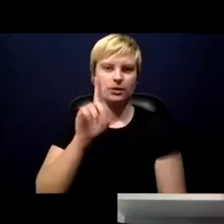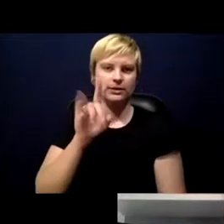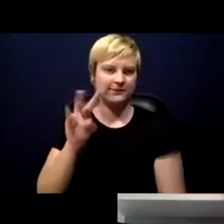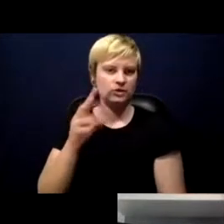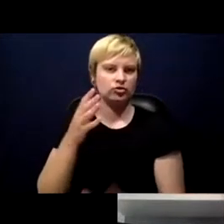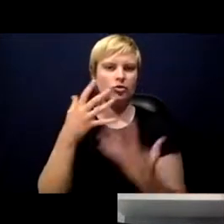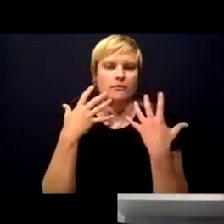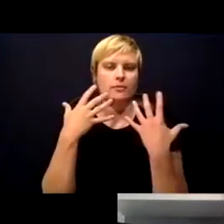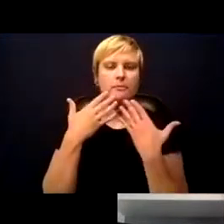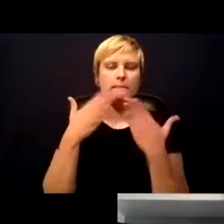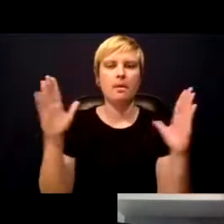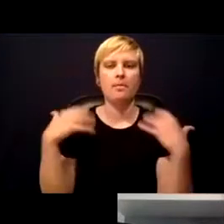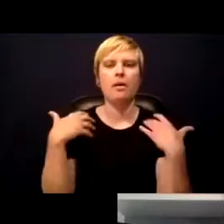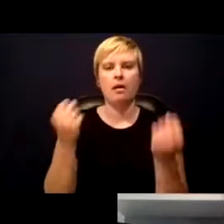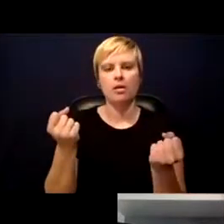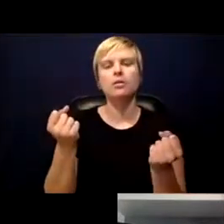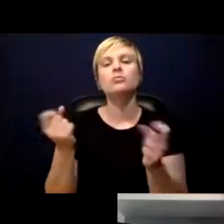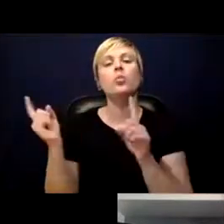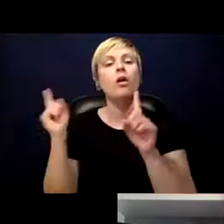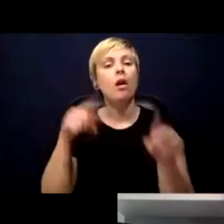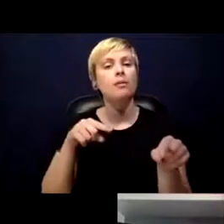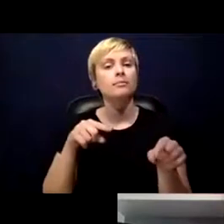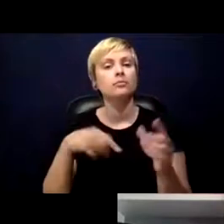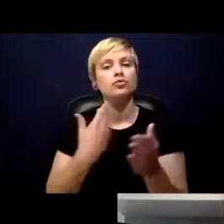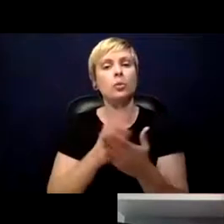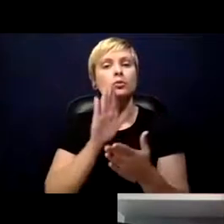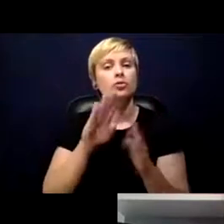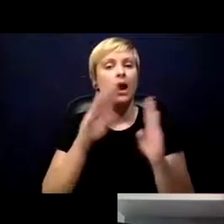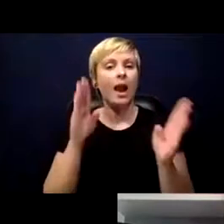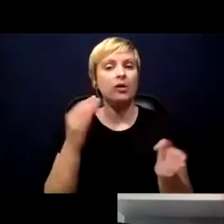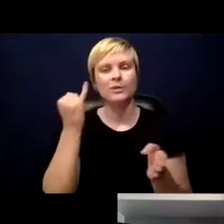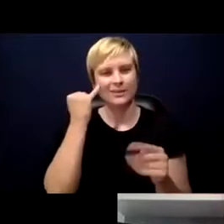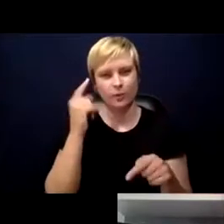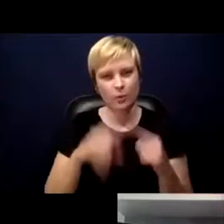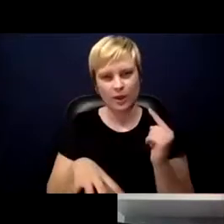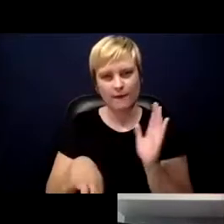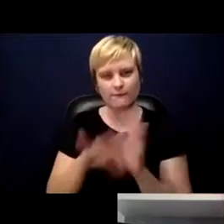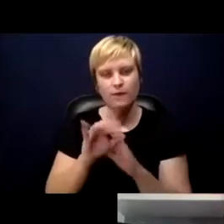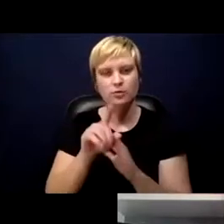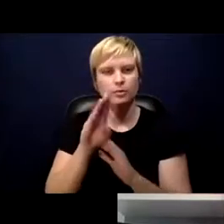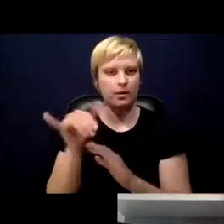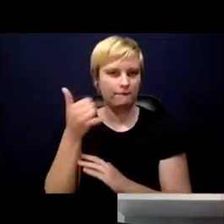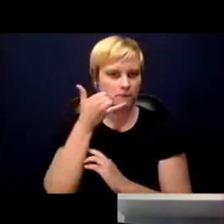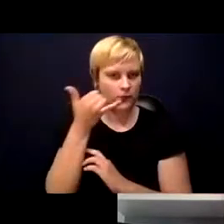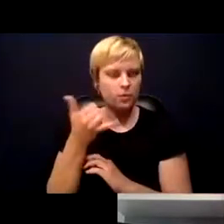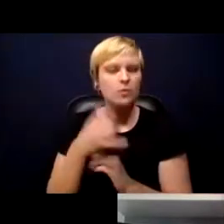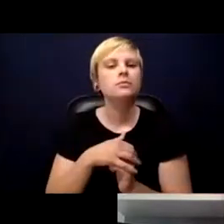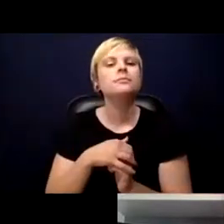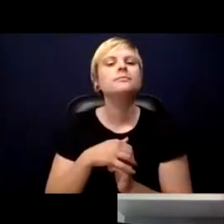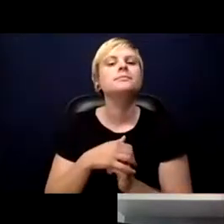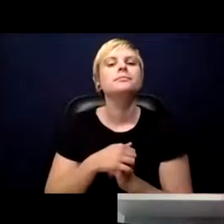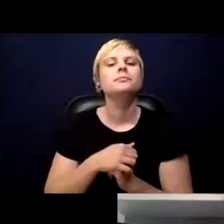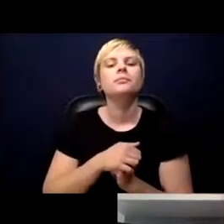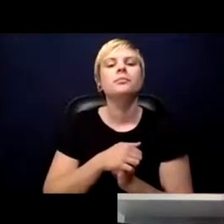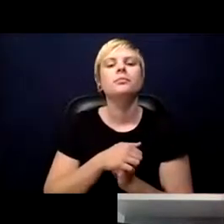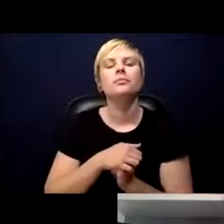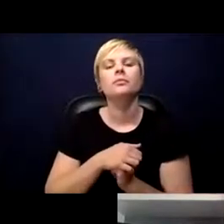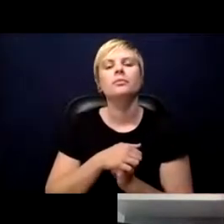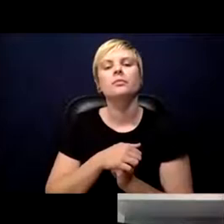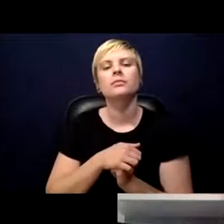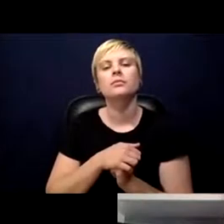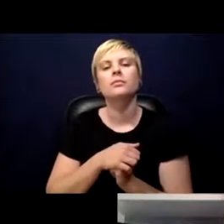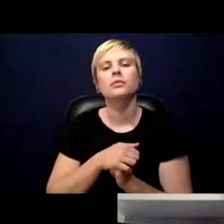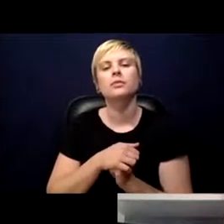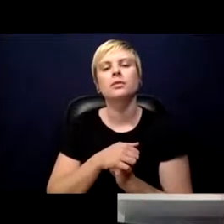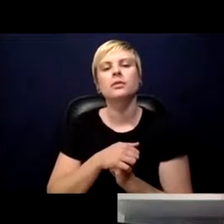will come to your house if we are unable to locate you by phone. We might, we will be